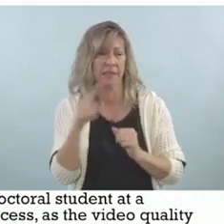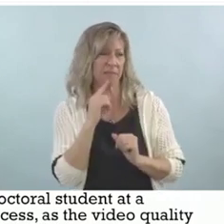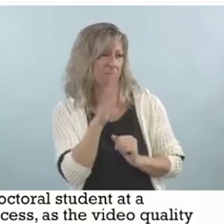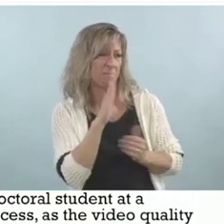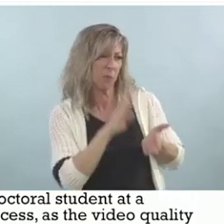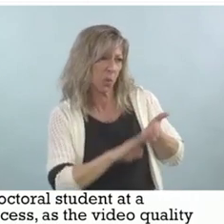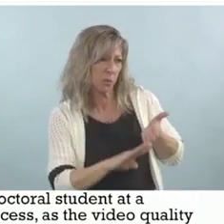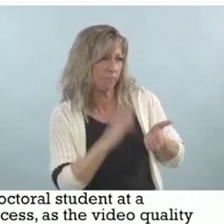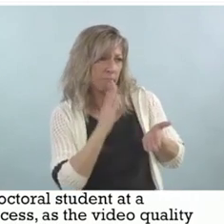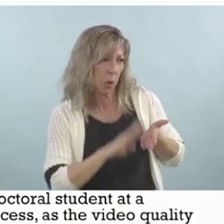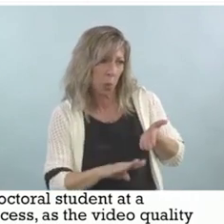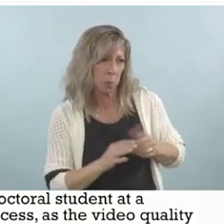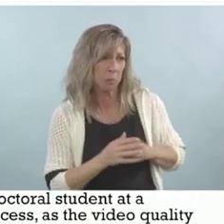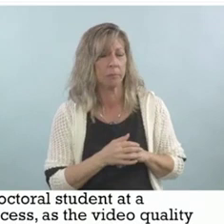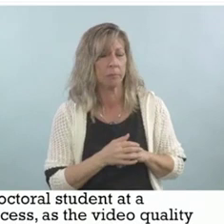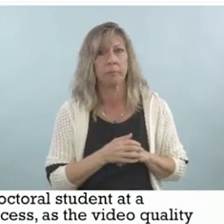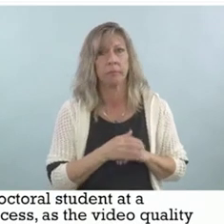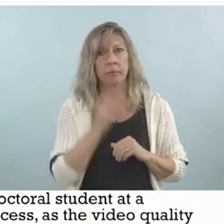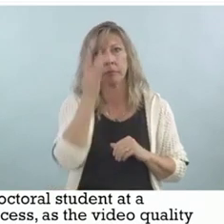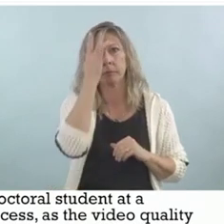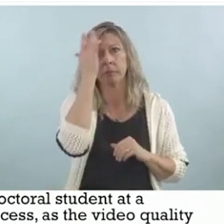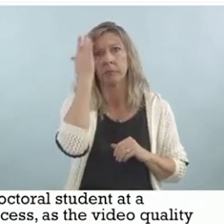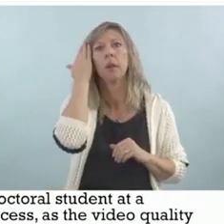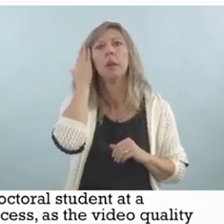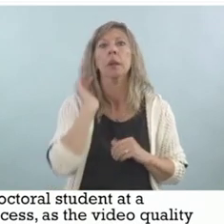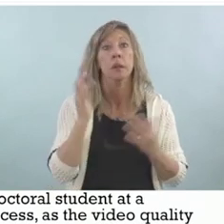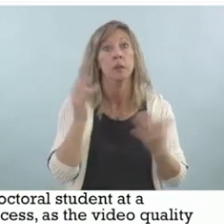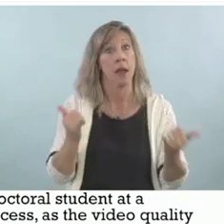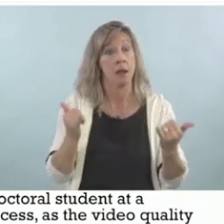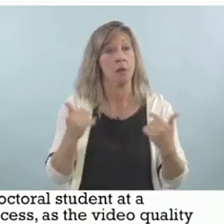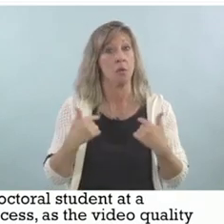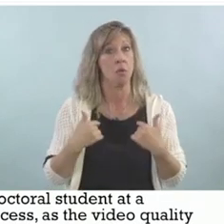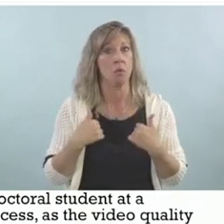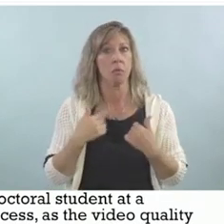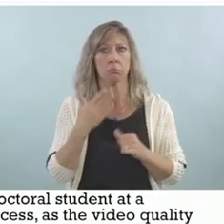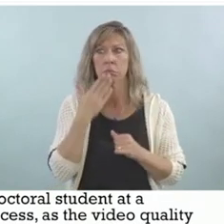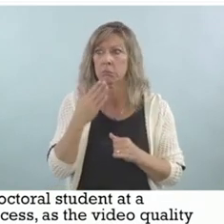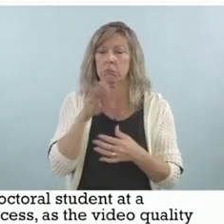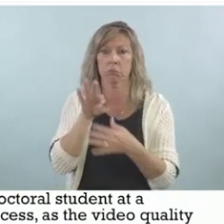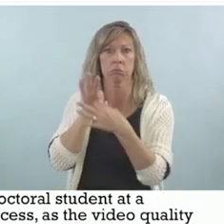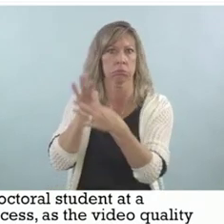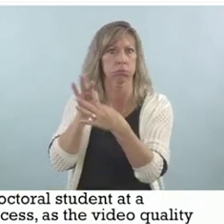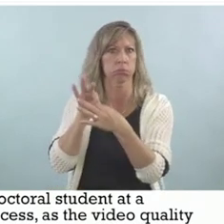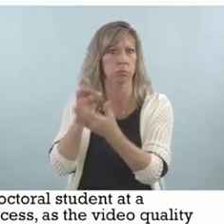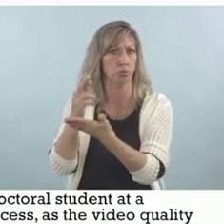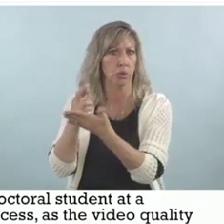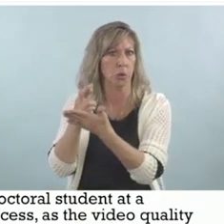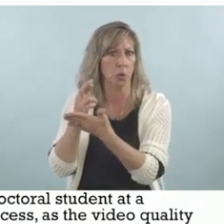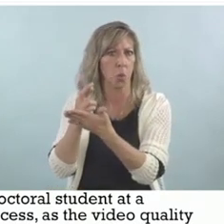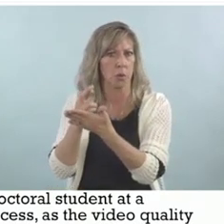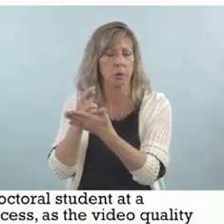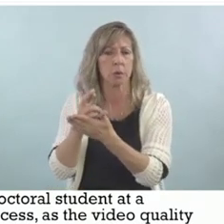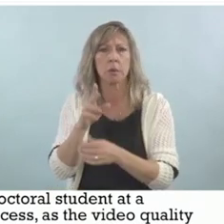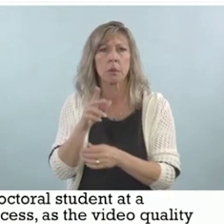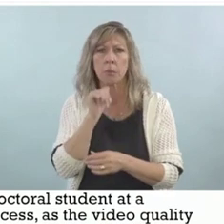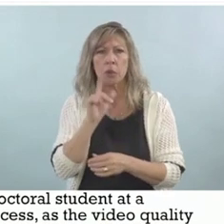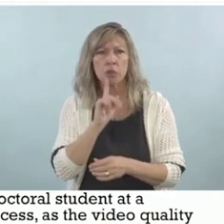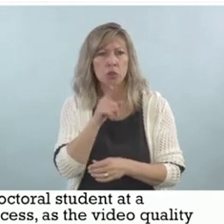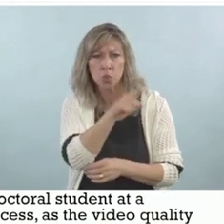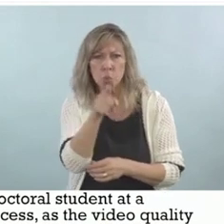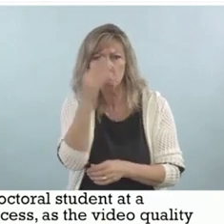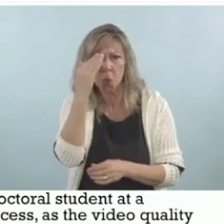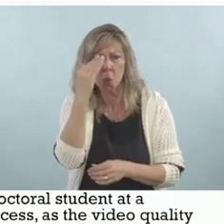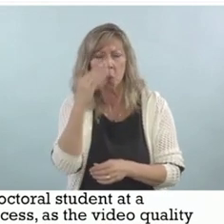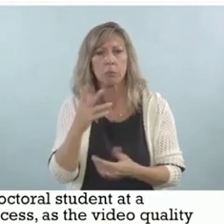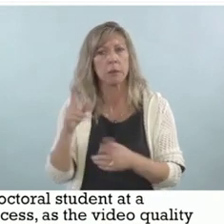I am connected with an excellent resource. I'm not sure if you guys have heard of it, but there is a mental health